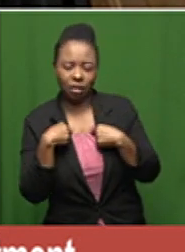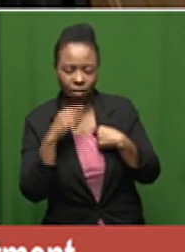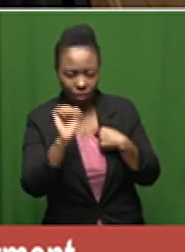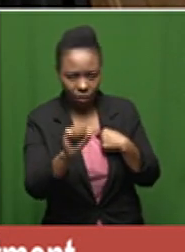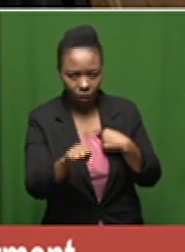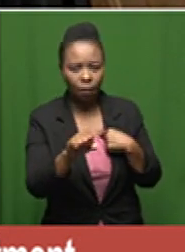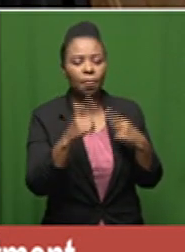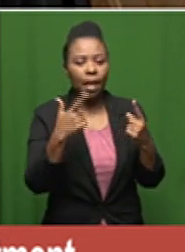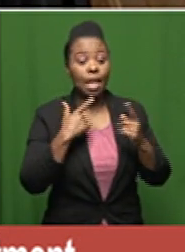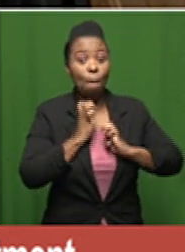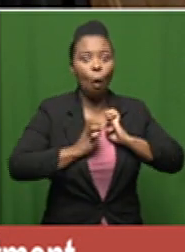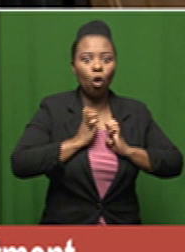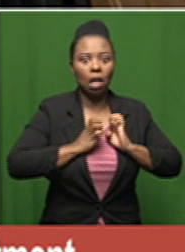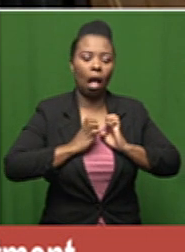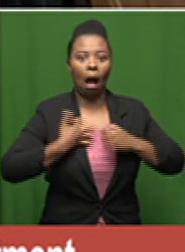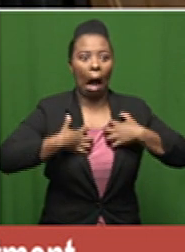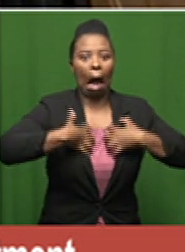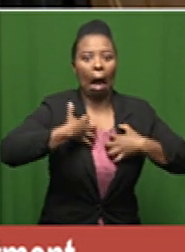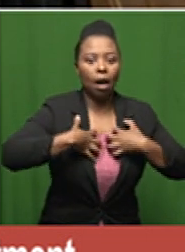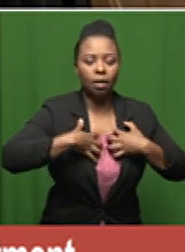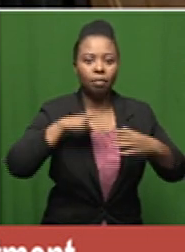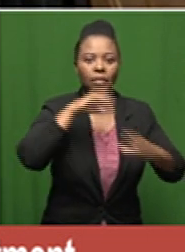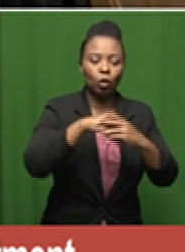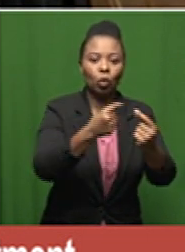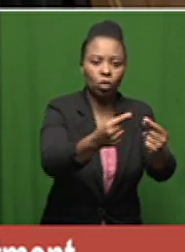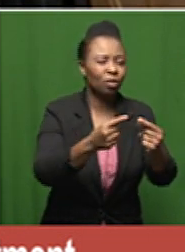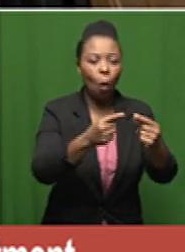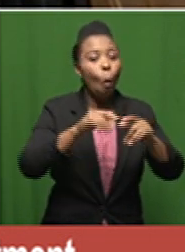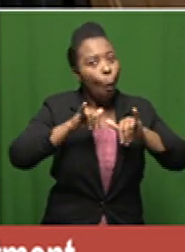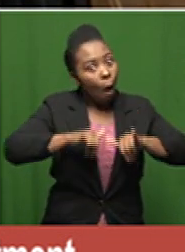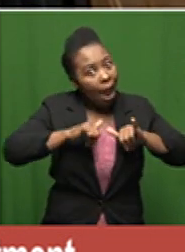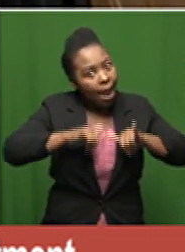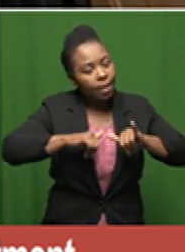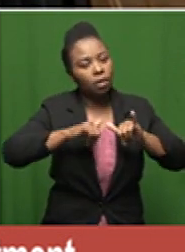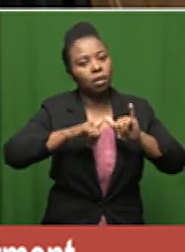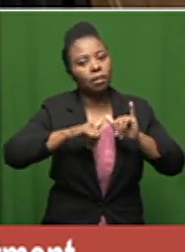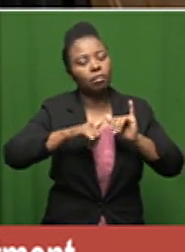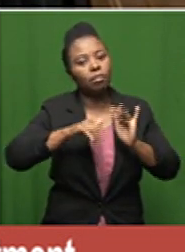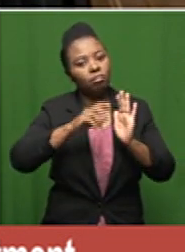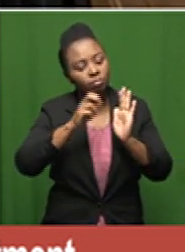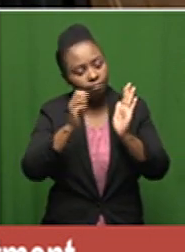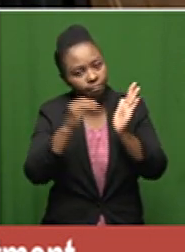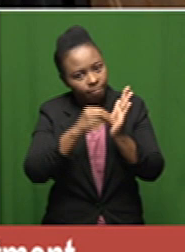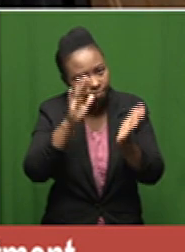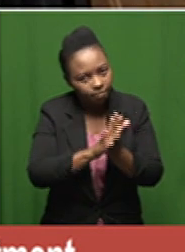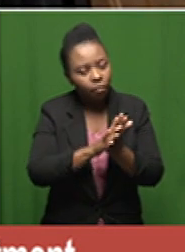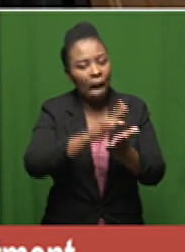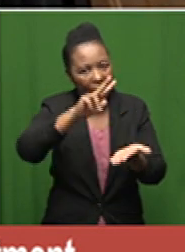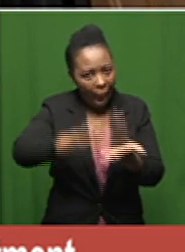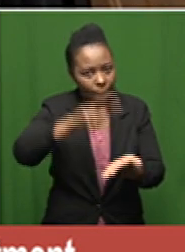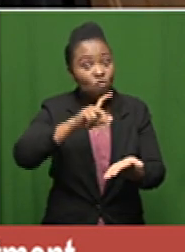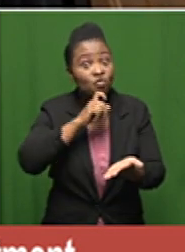one side and wait until it's been properly properly regulated and and properly approved for use